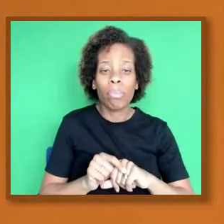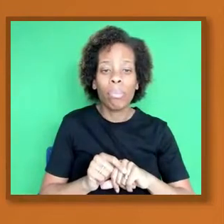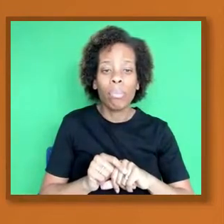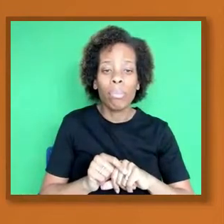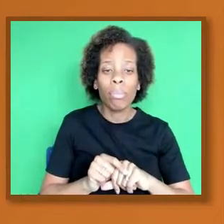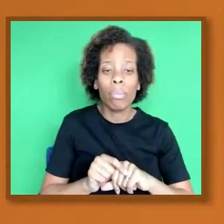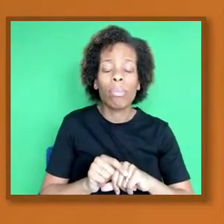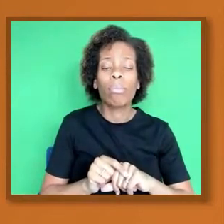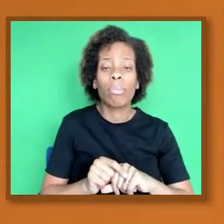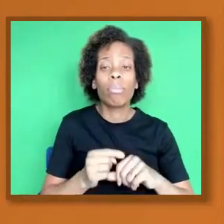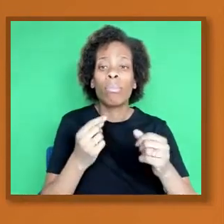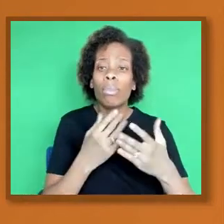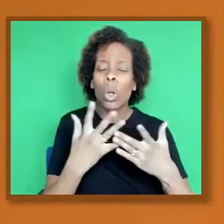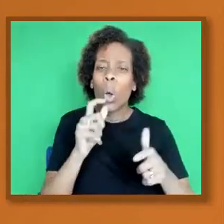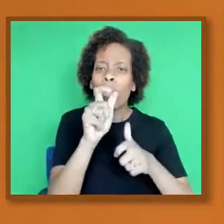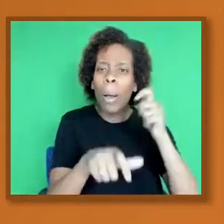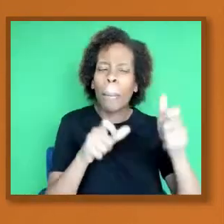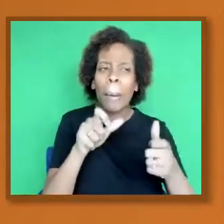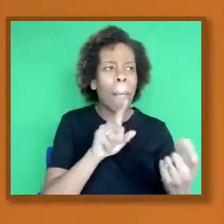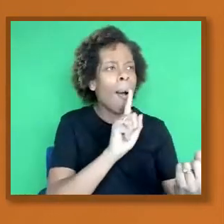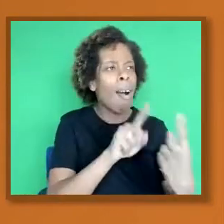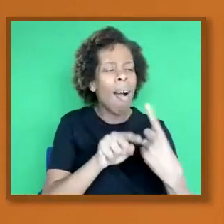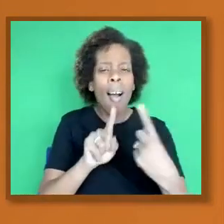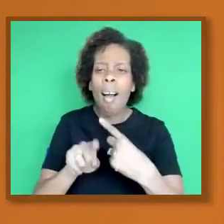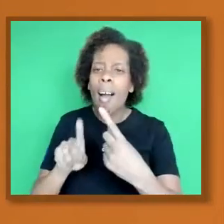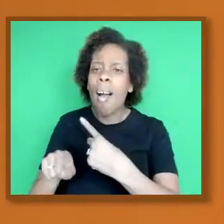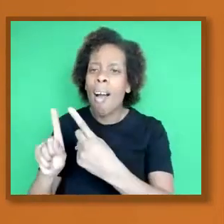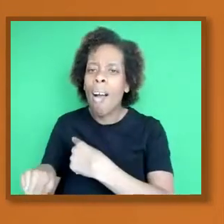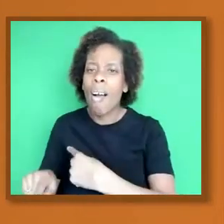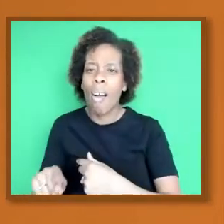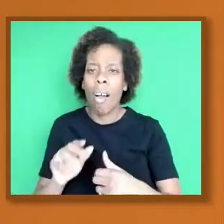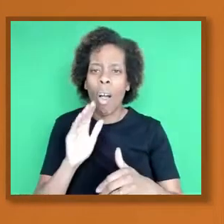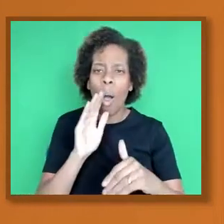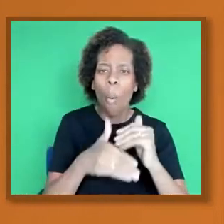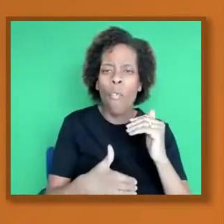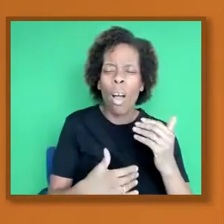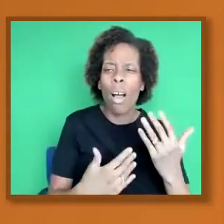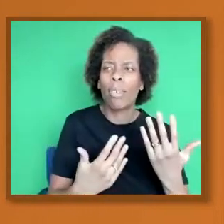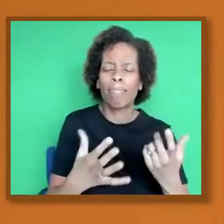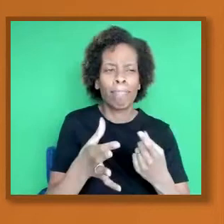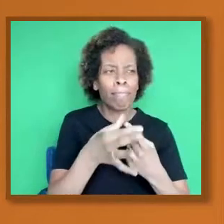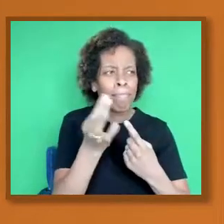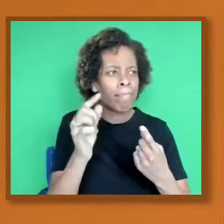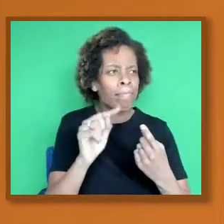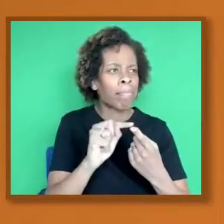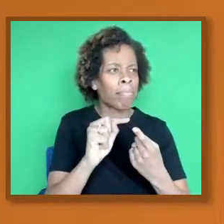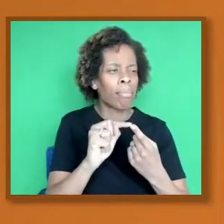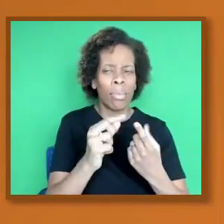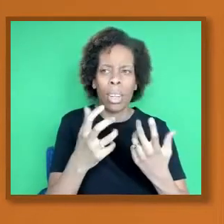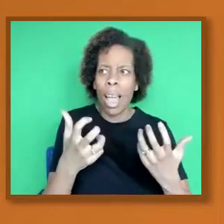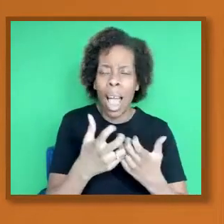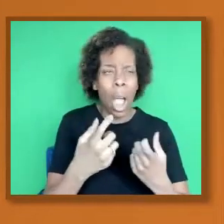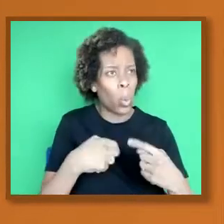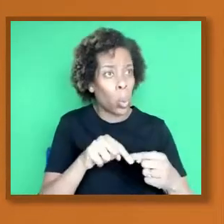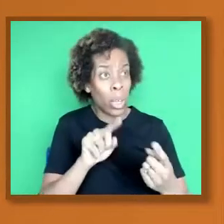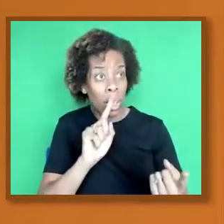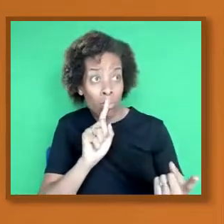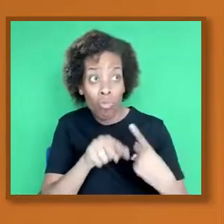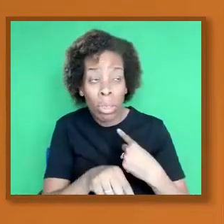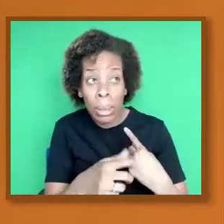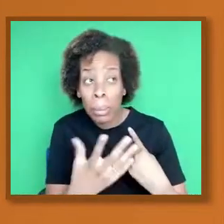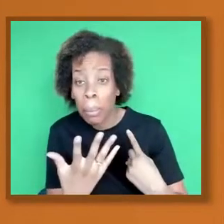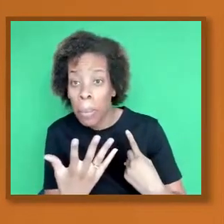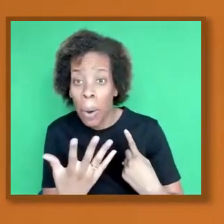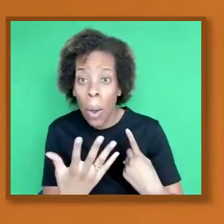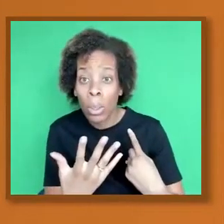of the issues around, you know, how we respond, you know, gives us advantages